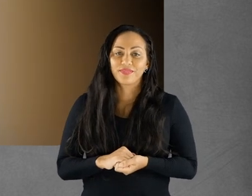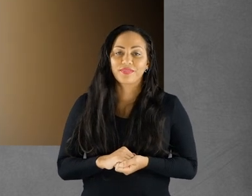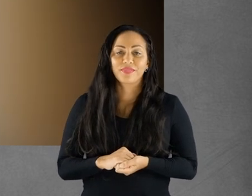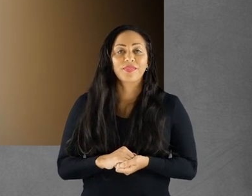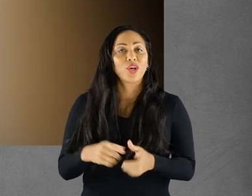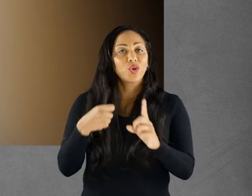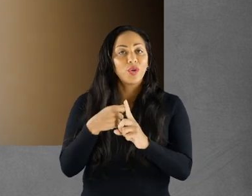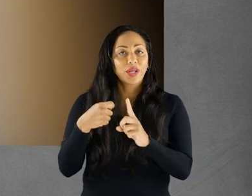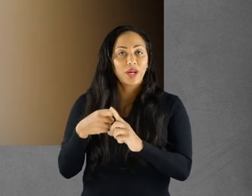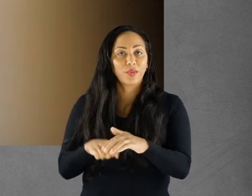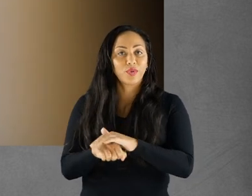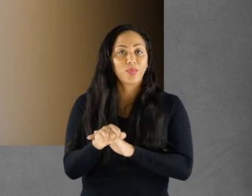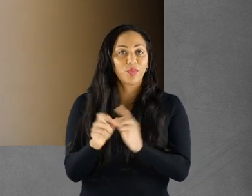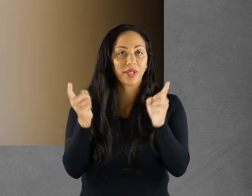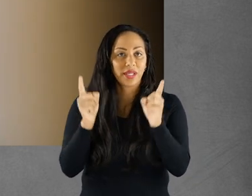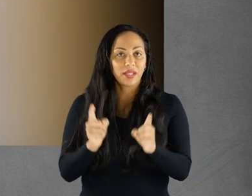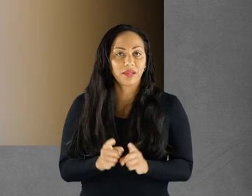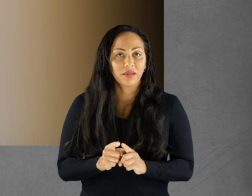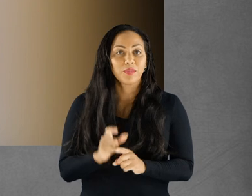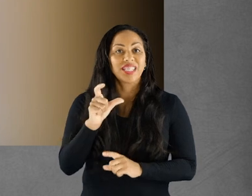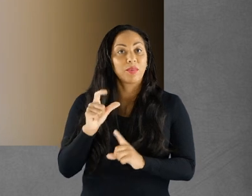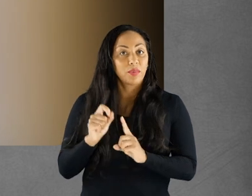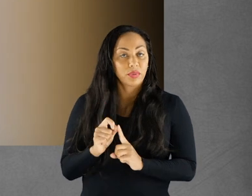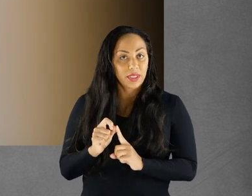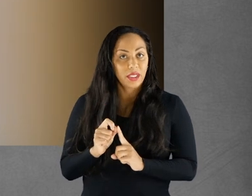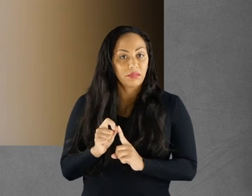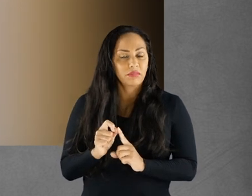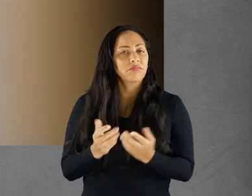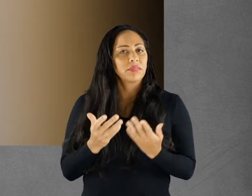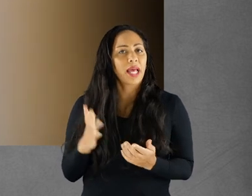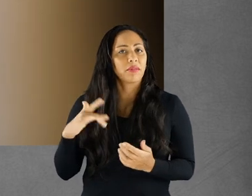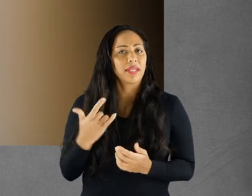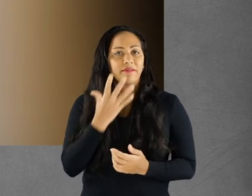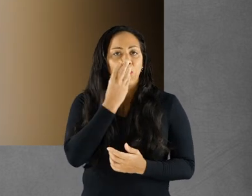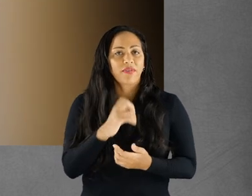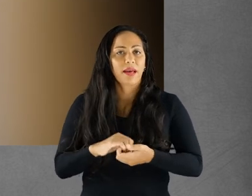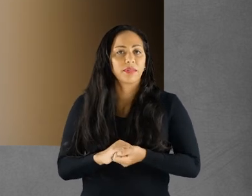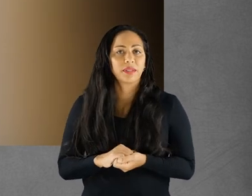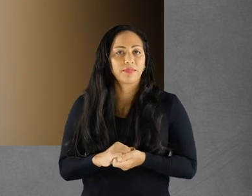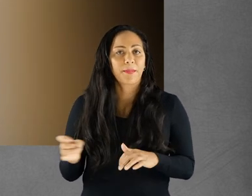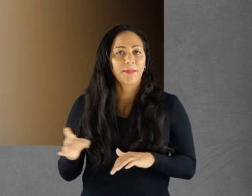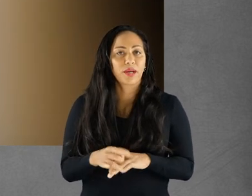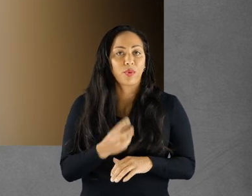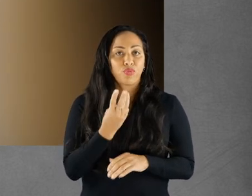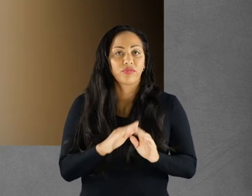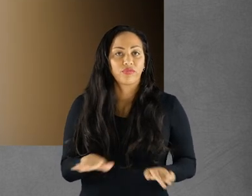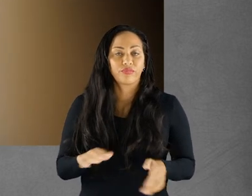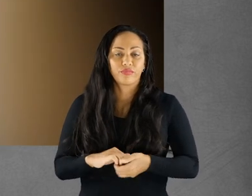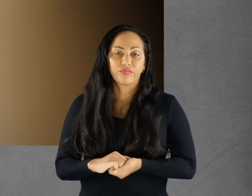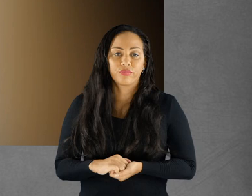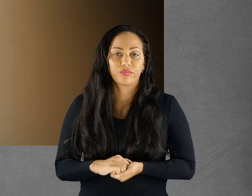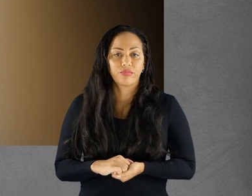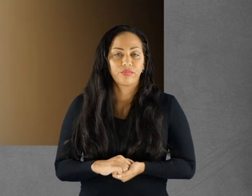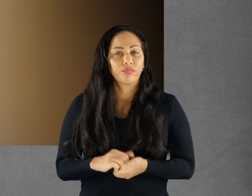Cooley Cooley was born in India with cerebral palsy and now she lives in Wolverhampton and is married with three children.